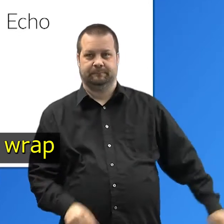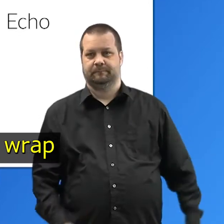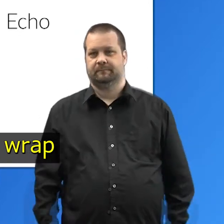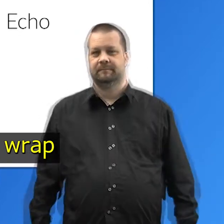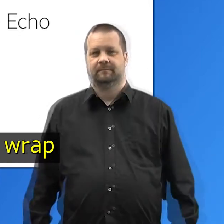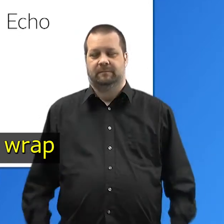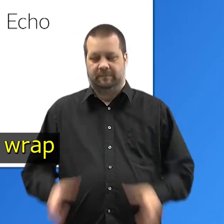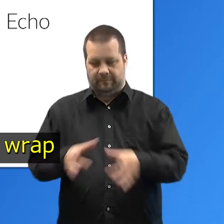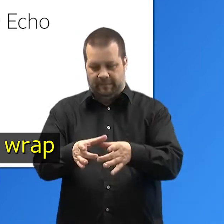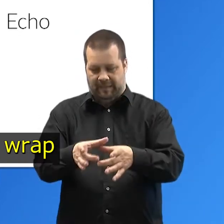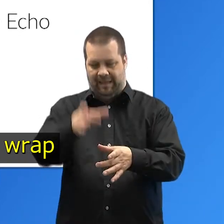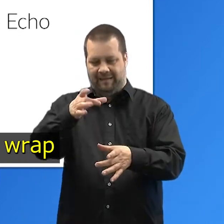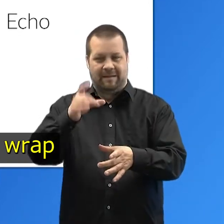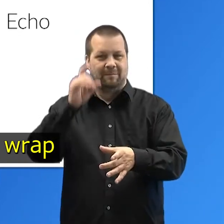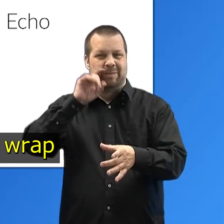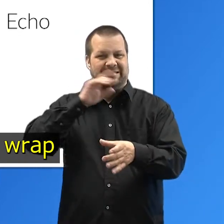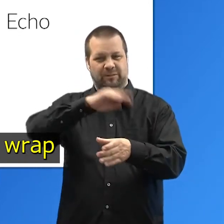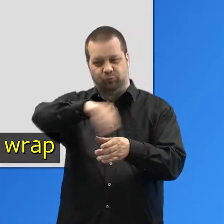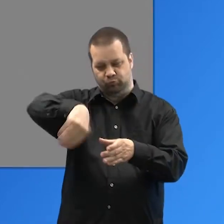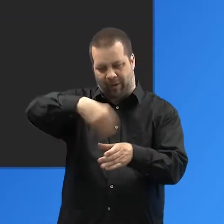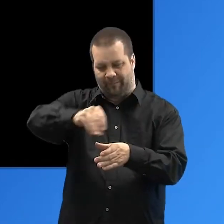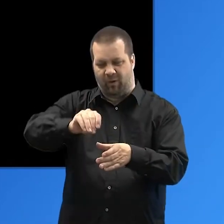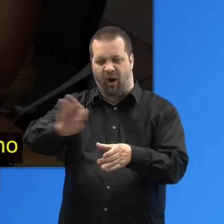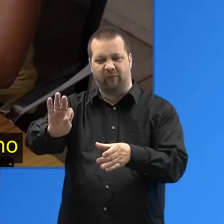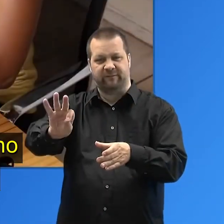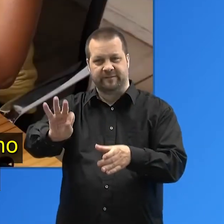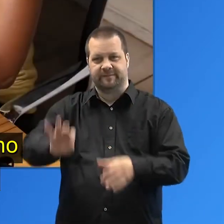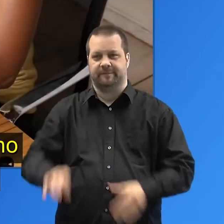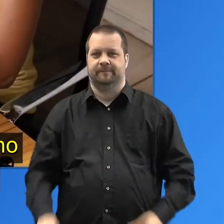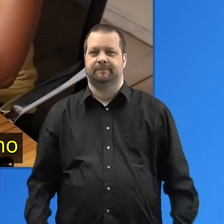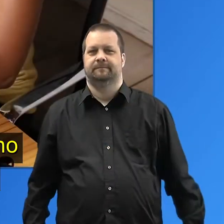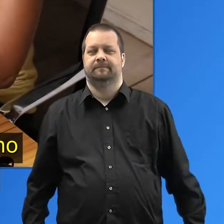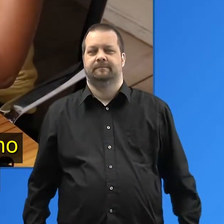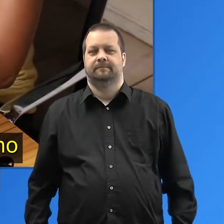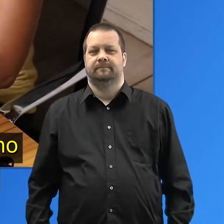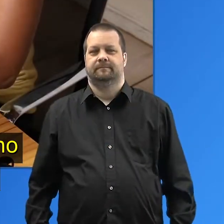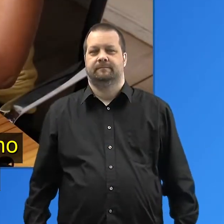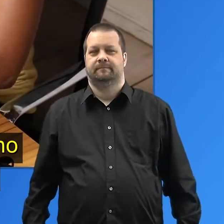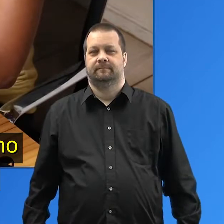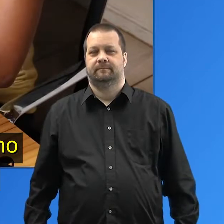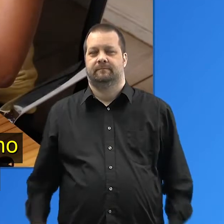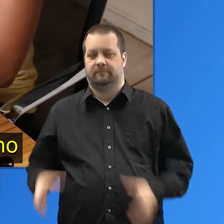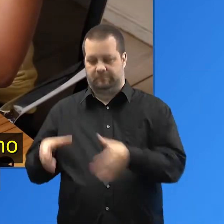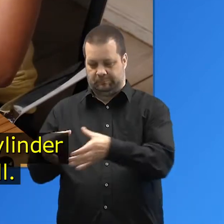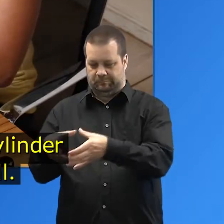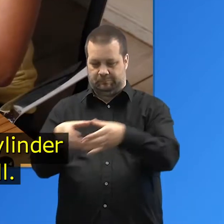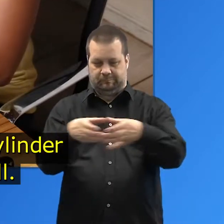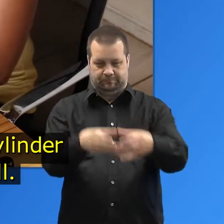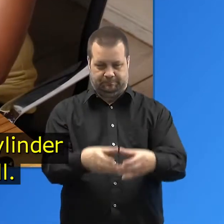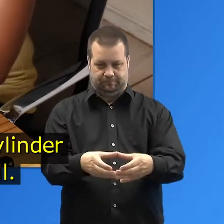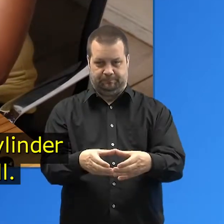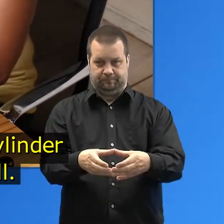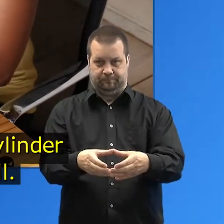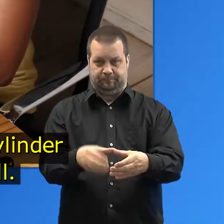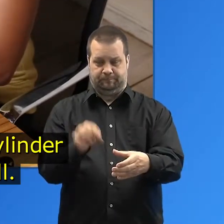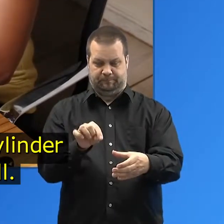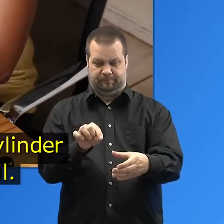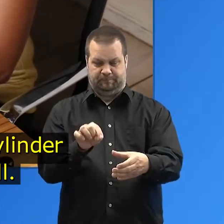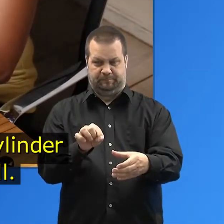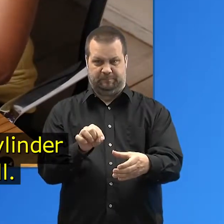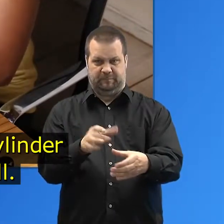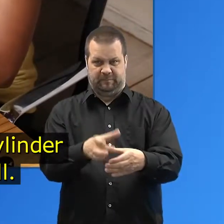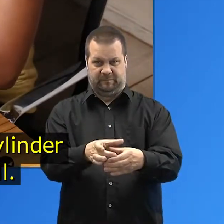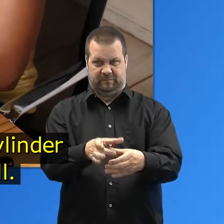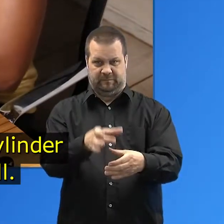Removing the plastic wrap from the Echo. Now place the Echo in front of you. The Echo is a round